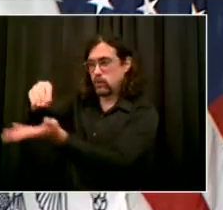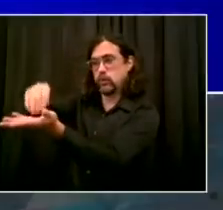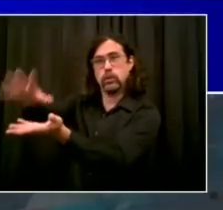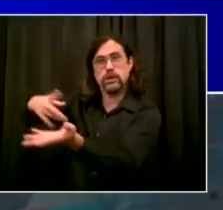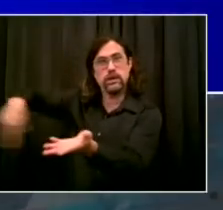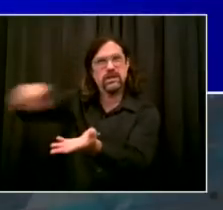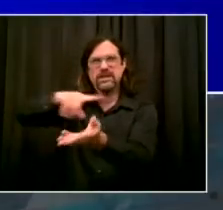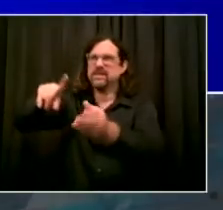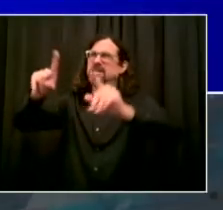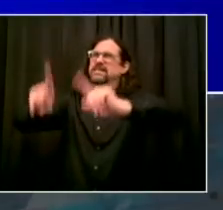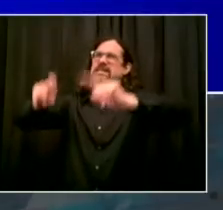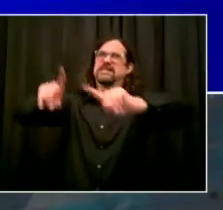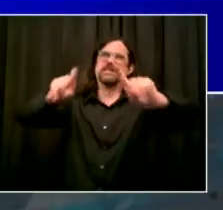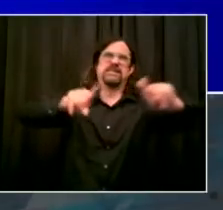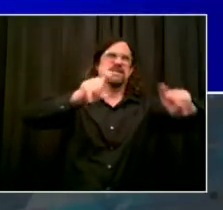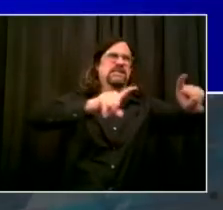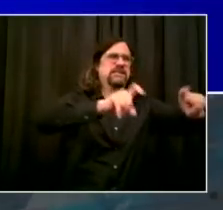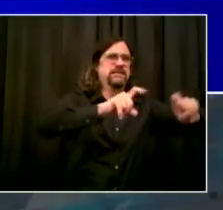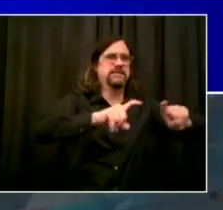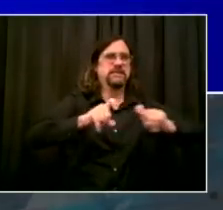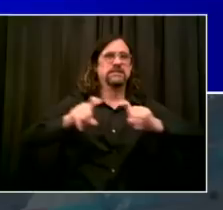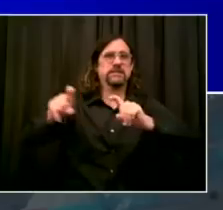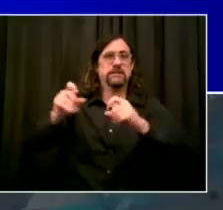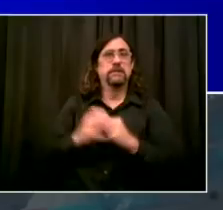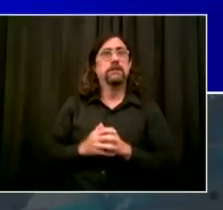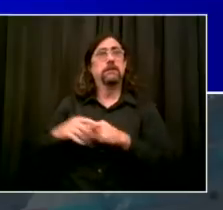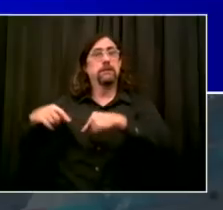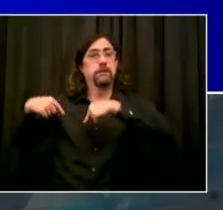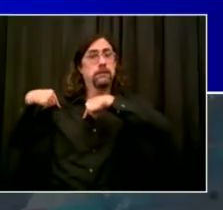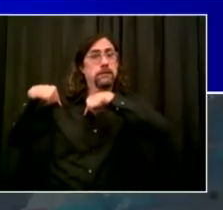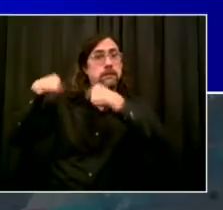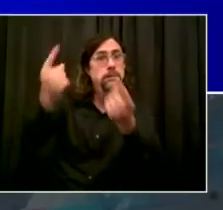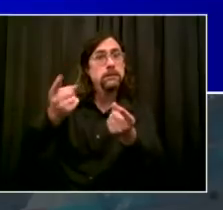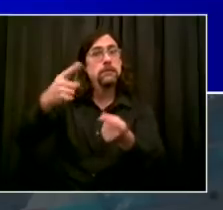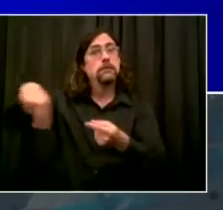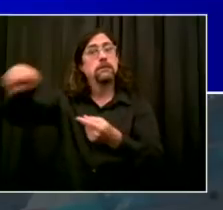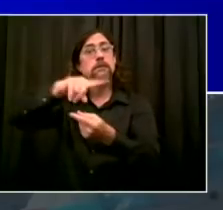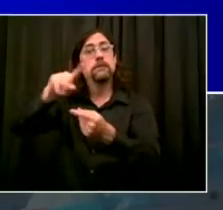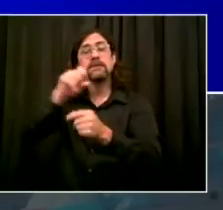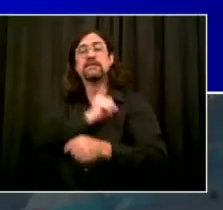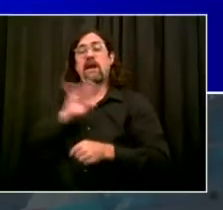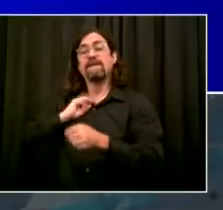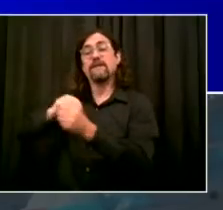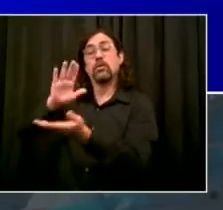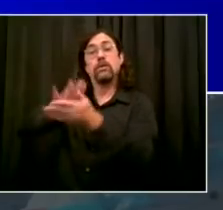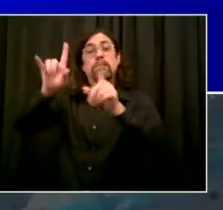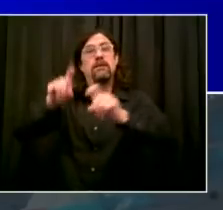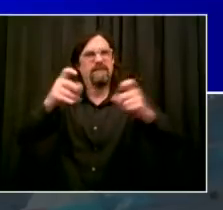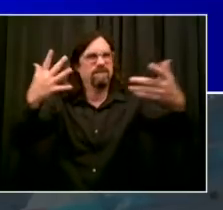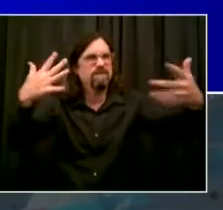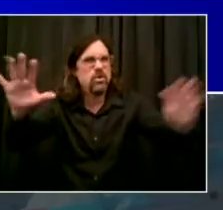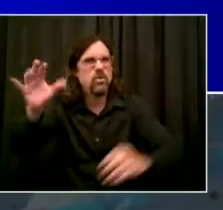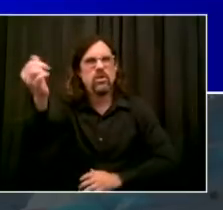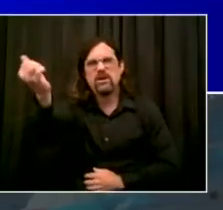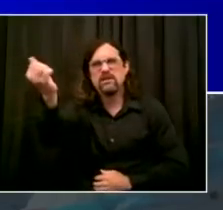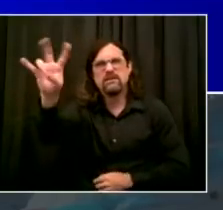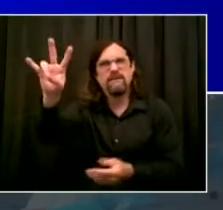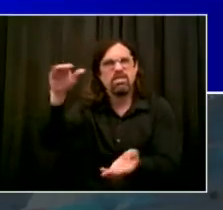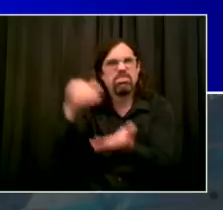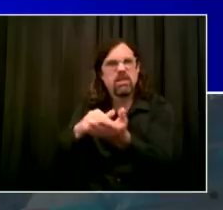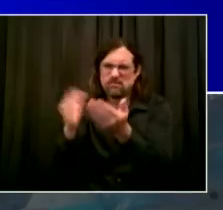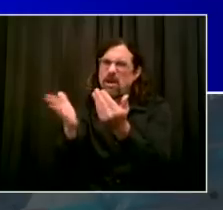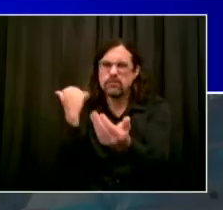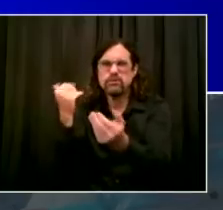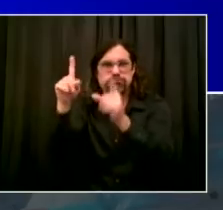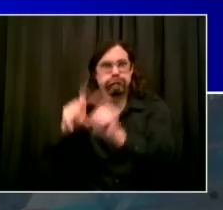school-based staff have taken advantage of priority testing that's been made available to them in the last few days. So this is